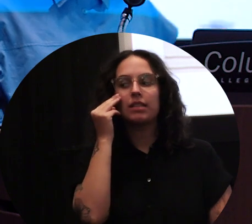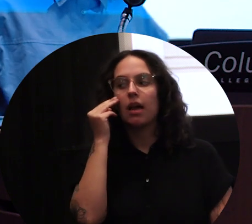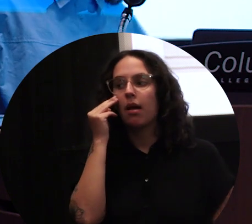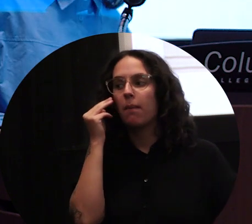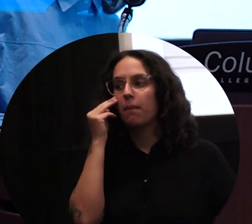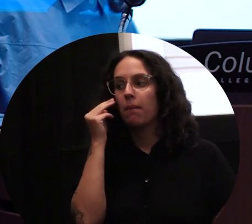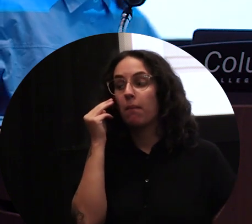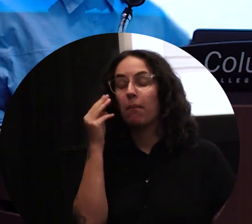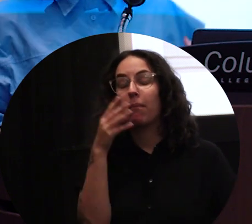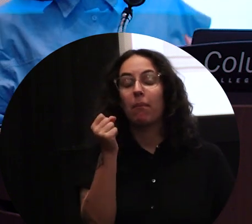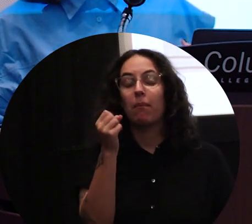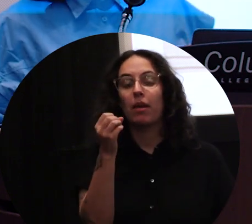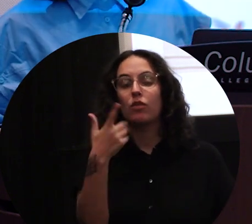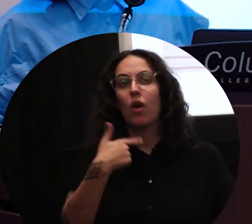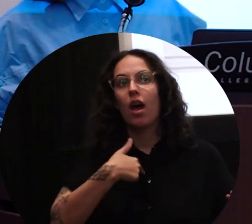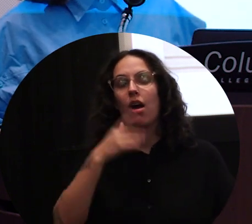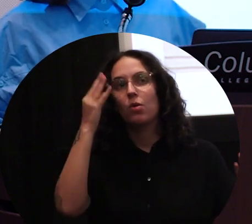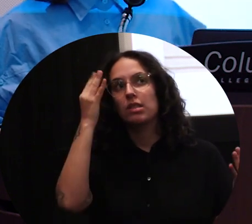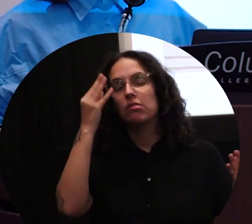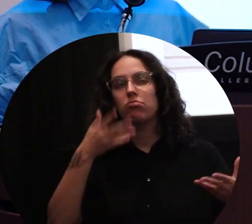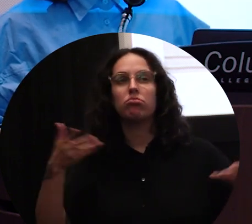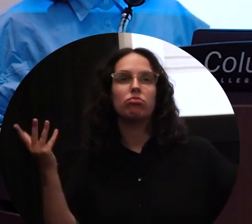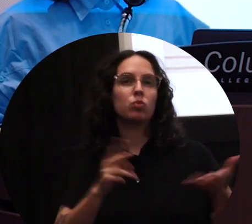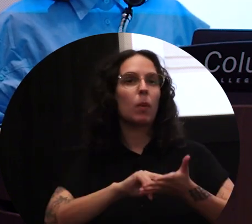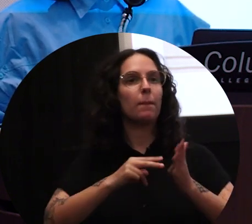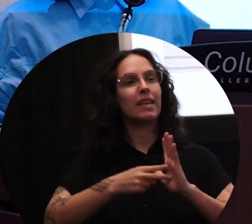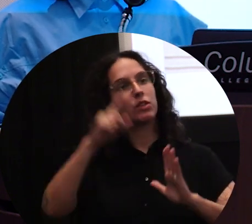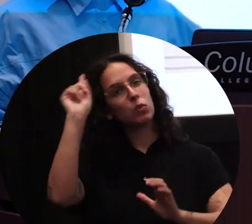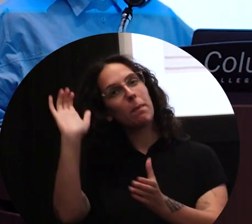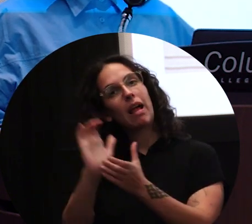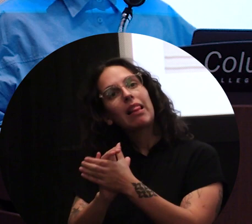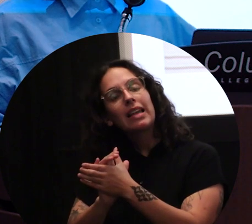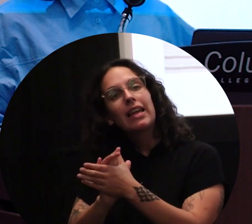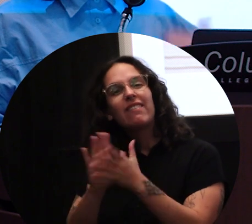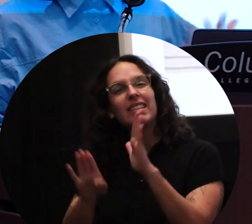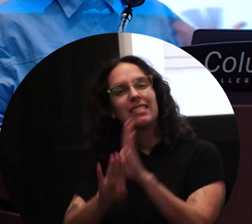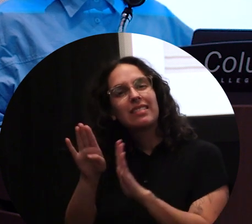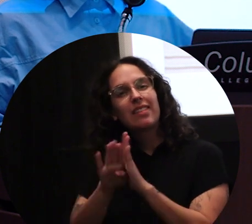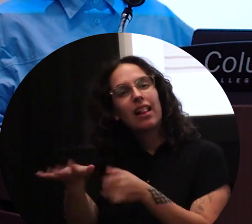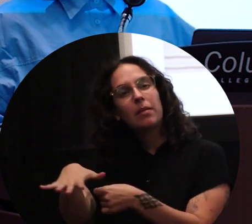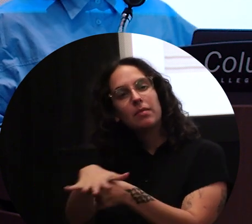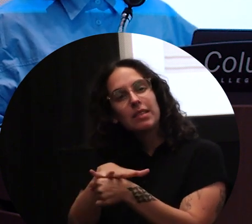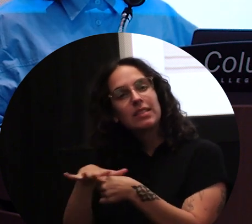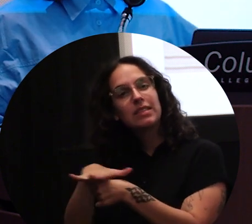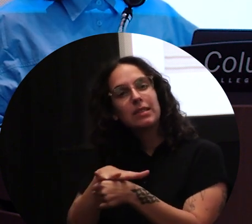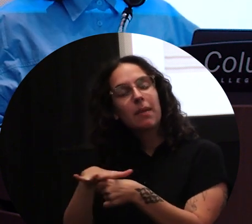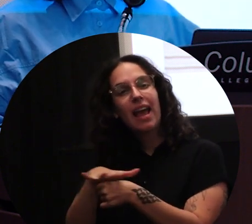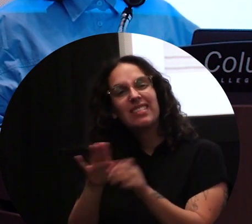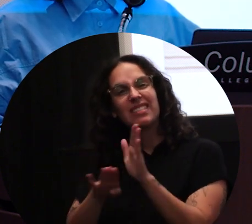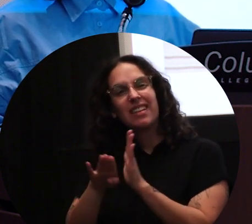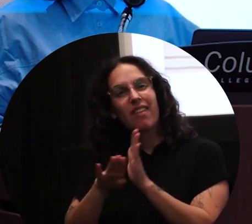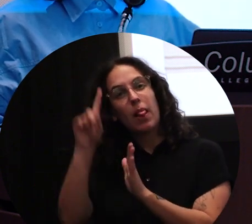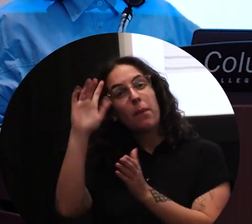rethinking what does it mean to believe and how do you recreate spaces where you feel good? And what how do you rebuild these structures of belief systems